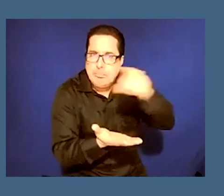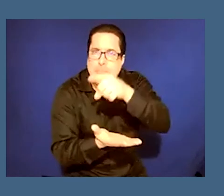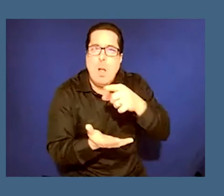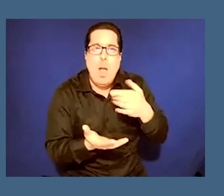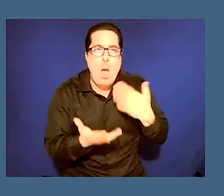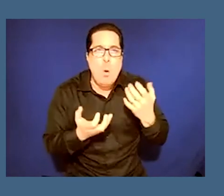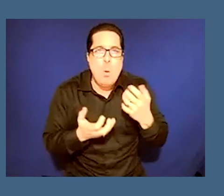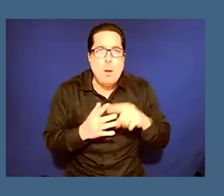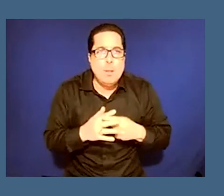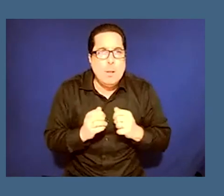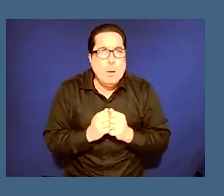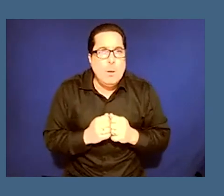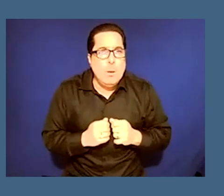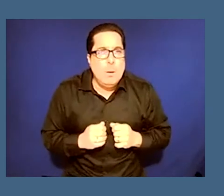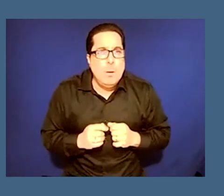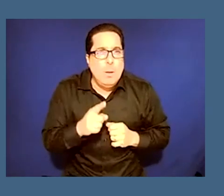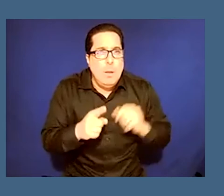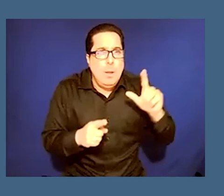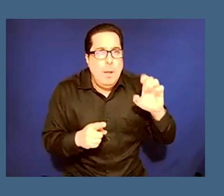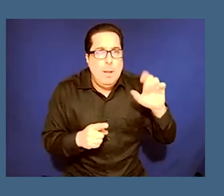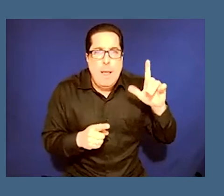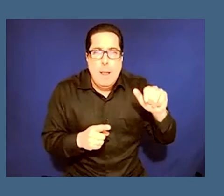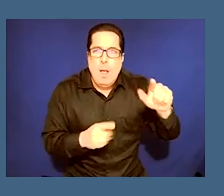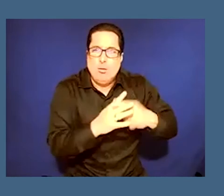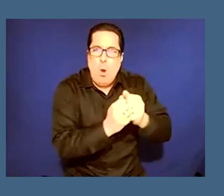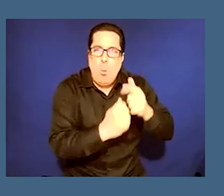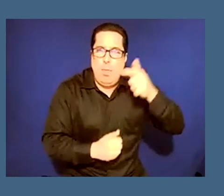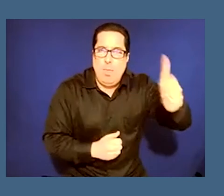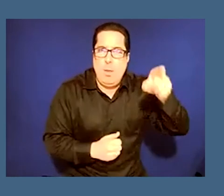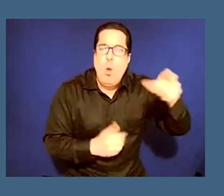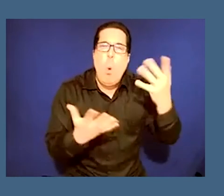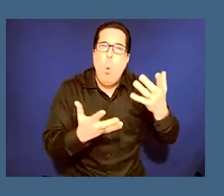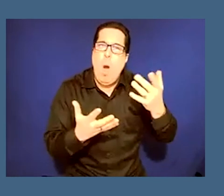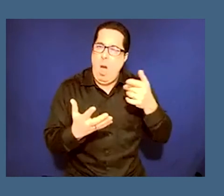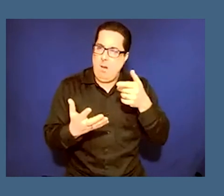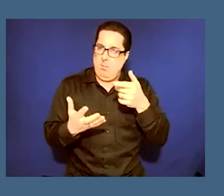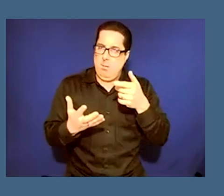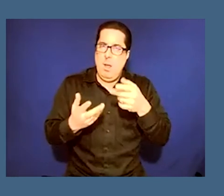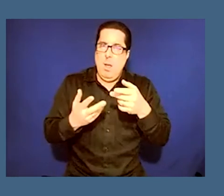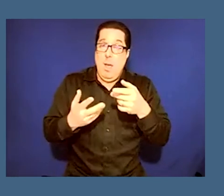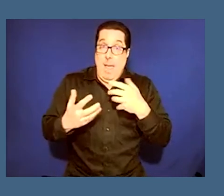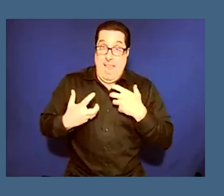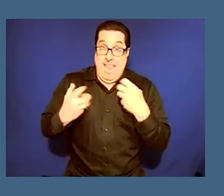i start with you um and this thought about what makes for a healing place when we think about art